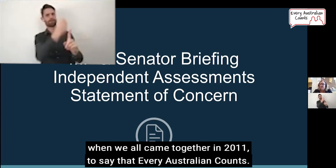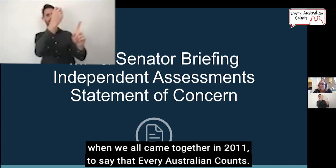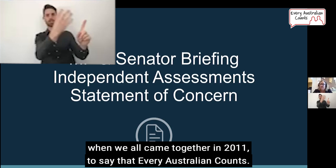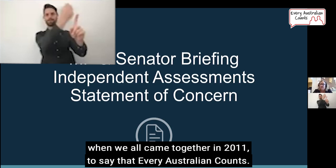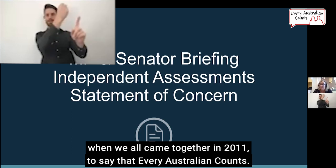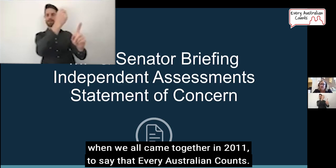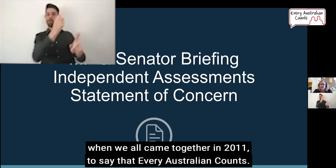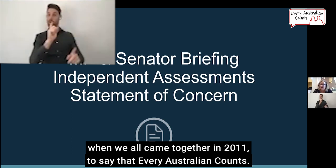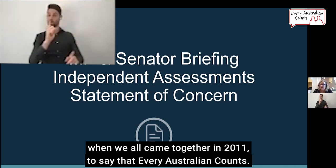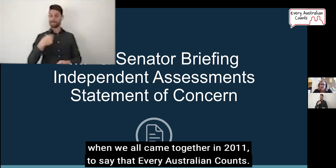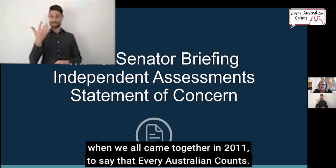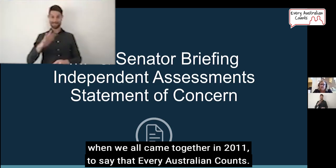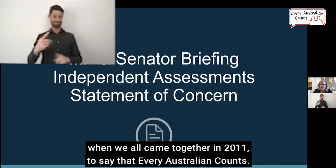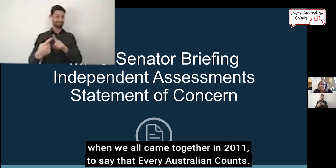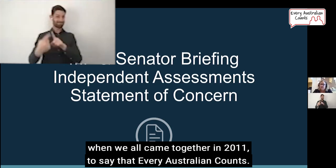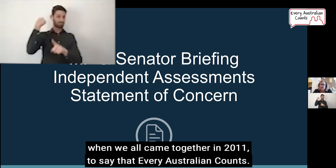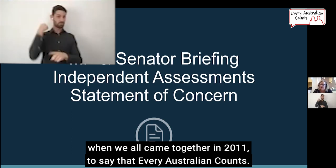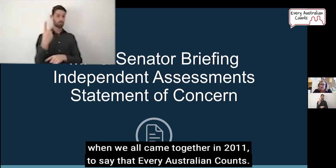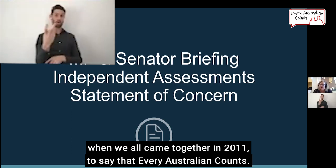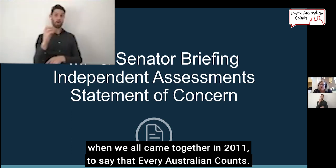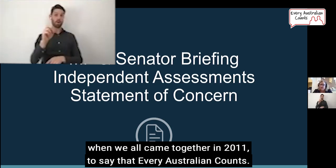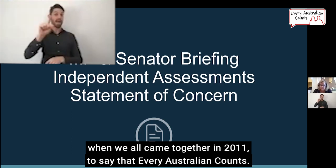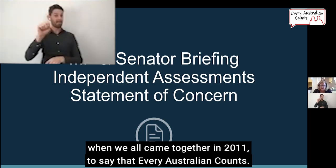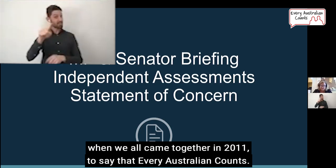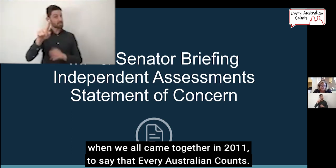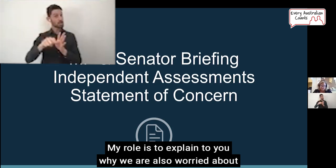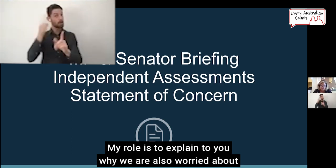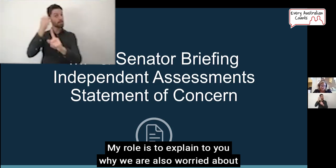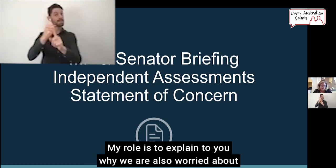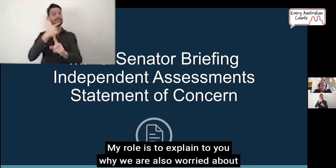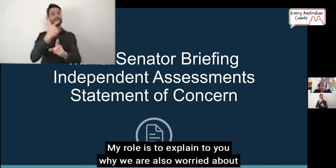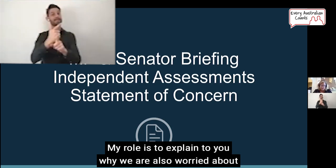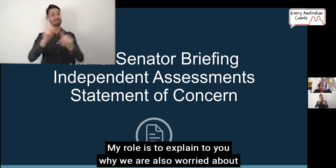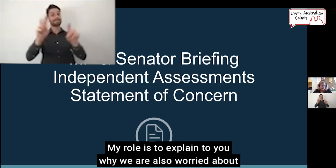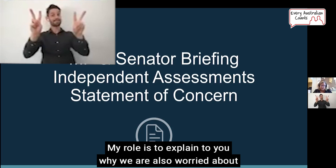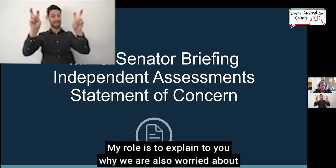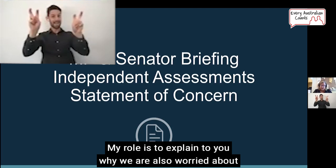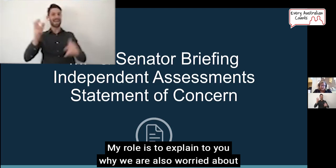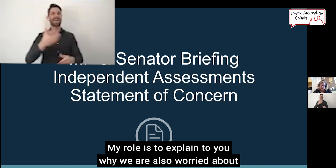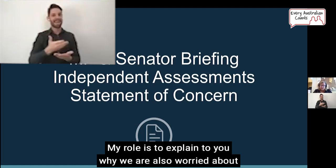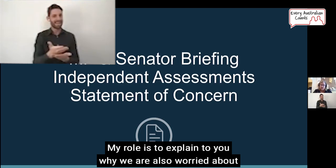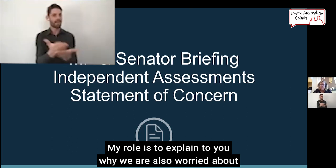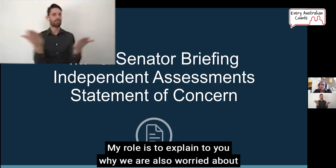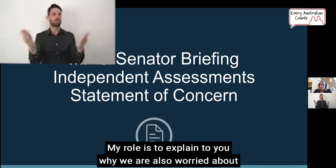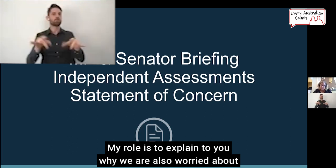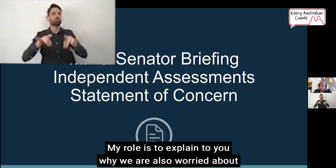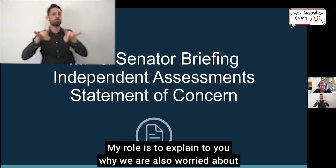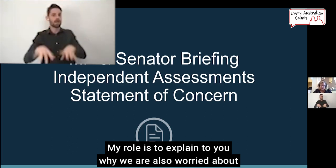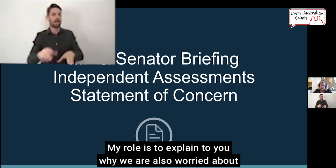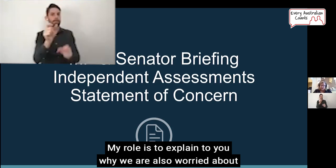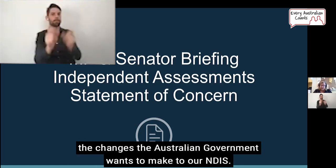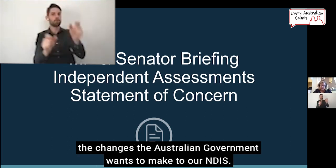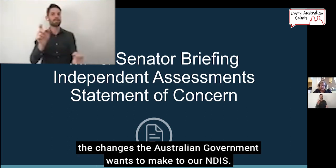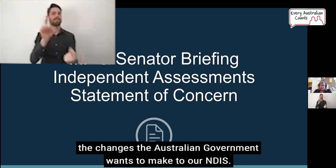in 2011 to say that every Australian counts. My role is to explain to you why we are all so